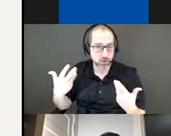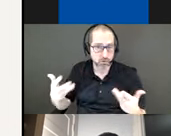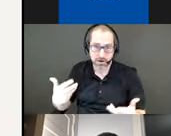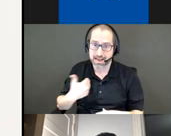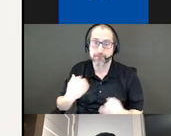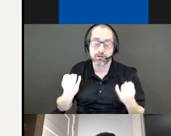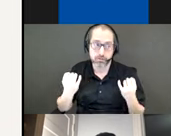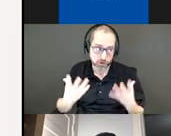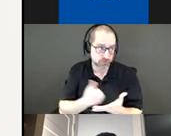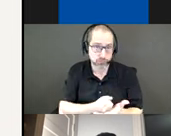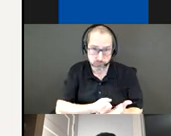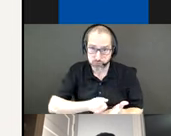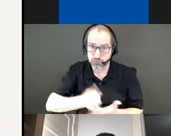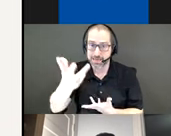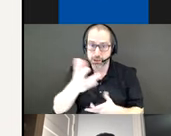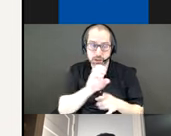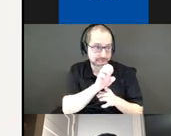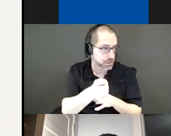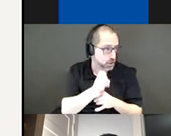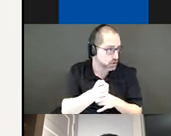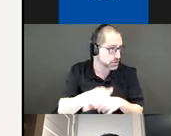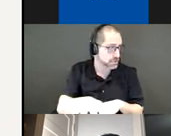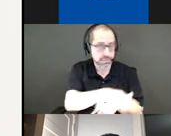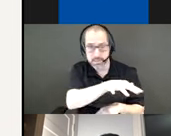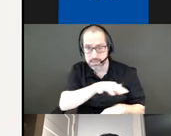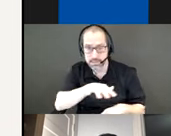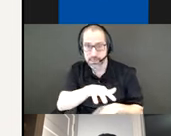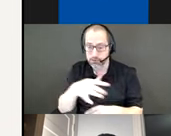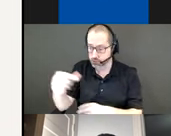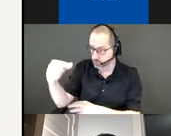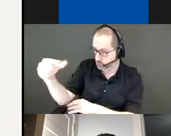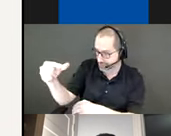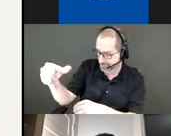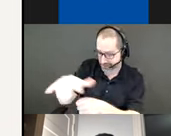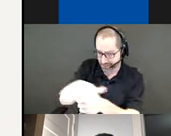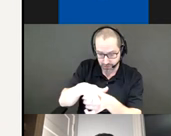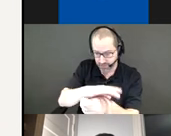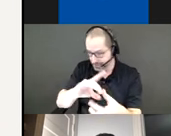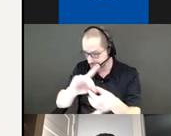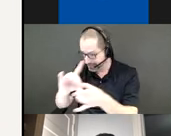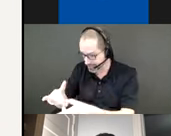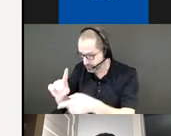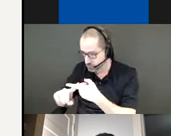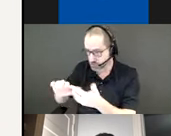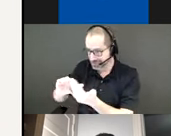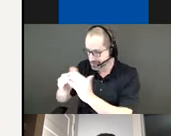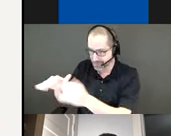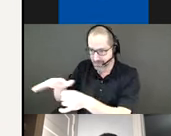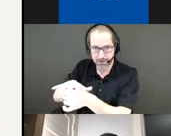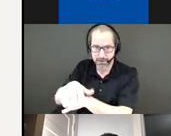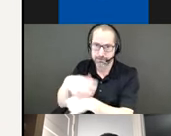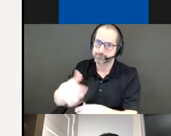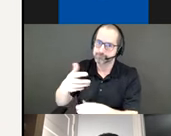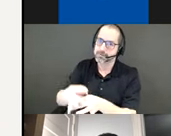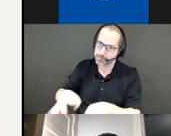richness and so cultivating connections between green spaces in the city is for us paramount to the successful